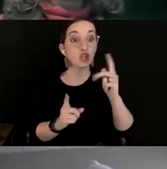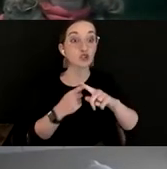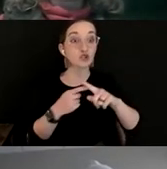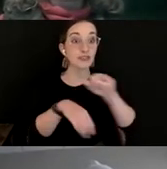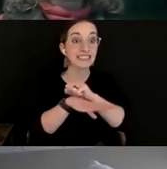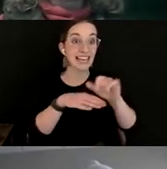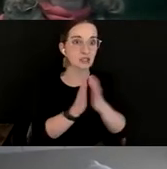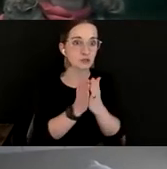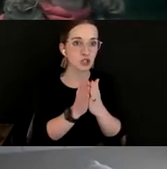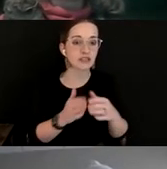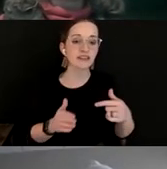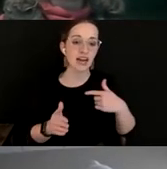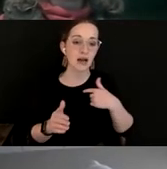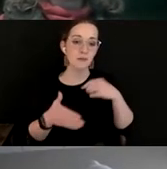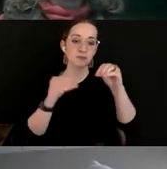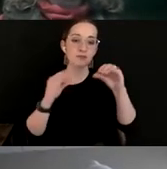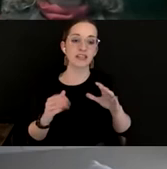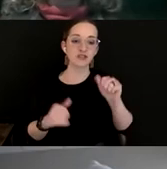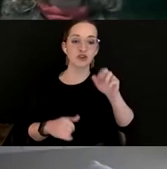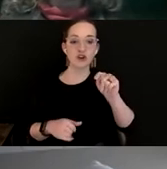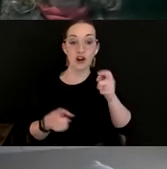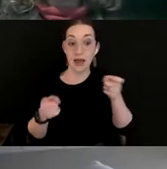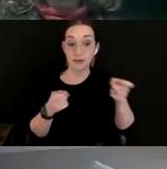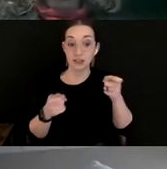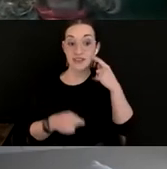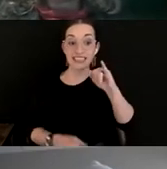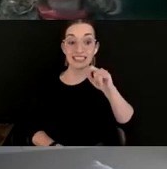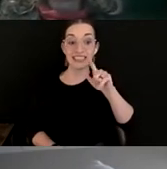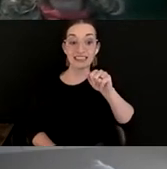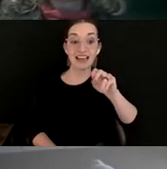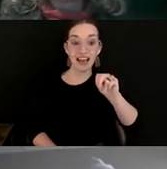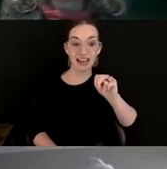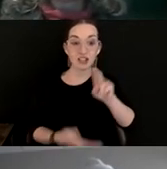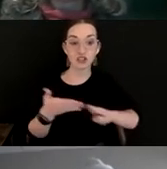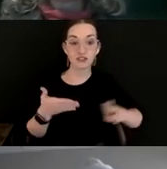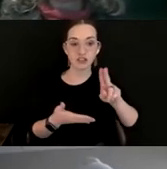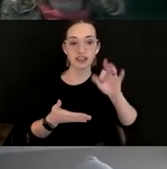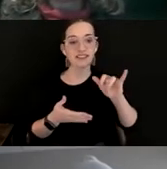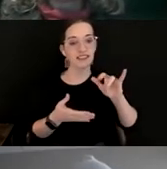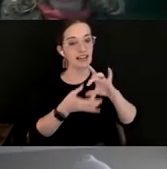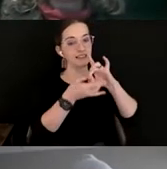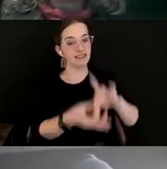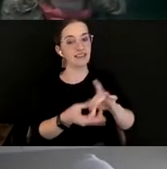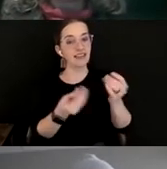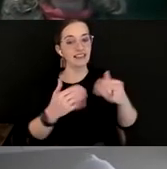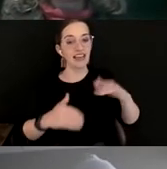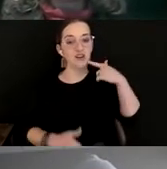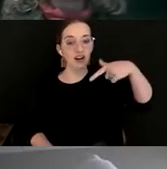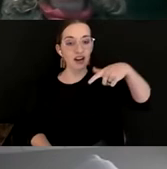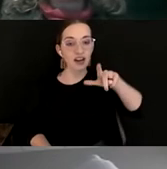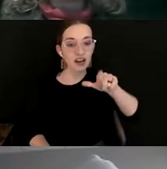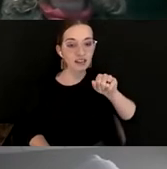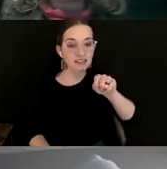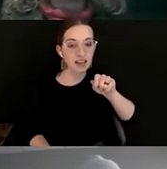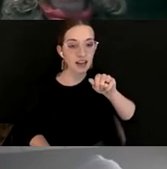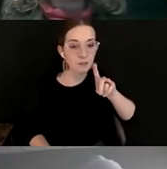in Arts Administration at Elon University, which occupies the land of the Achishire, the Catawba, Eno, Okaneechi,